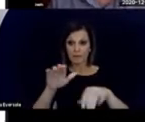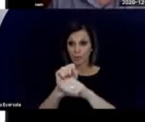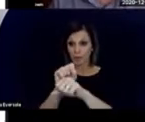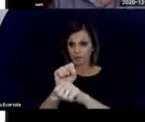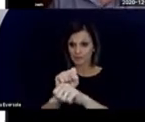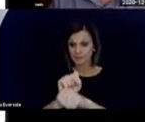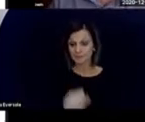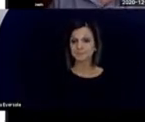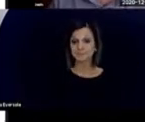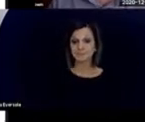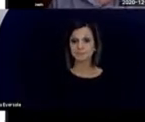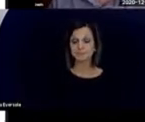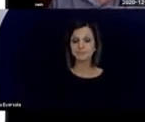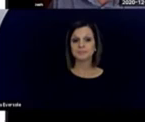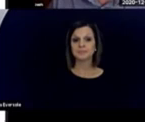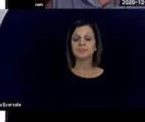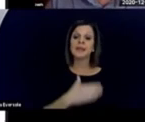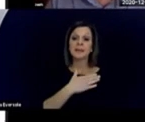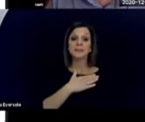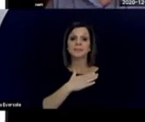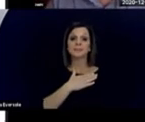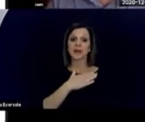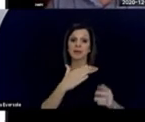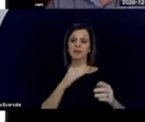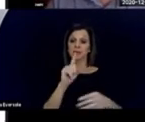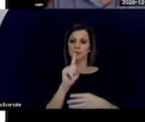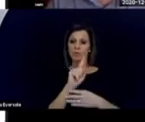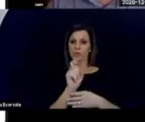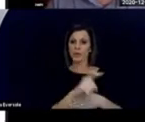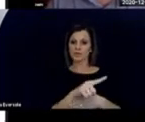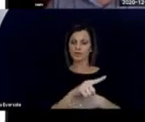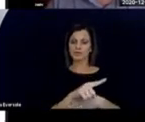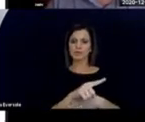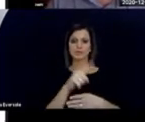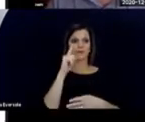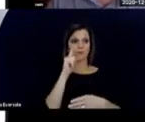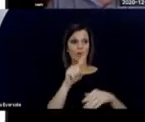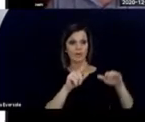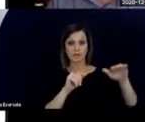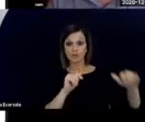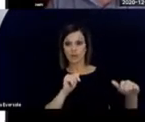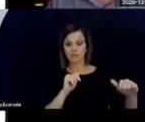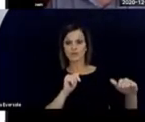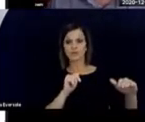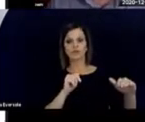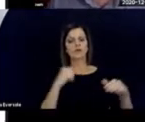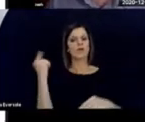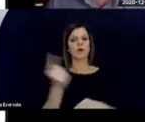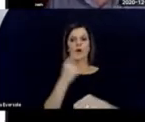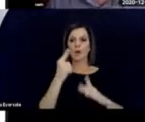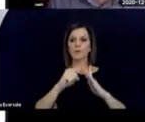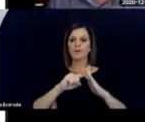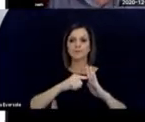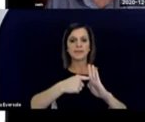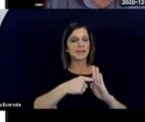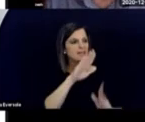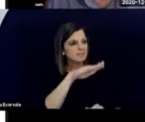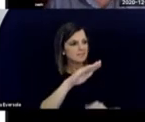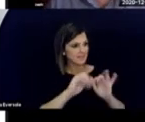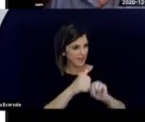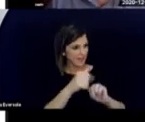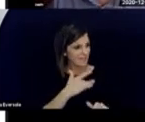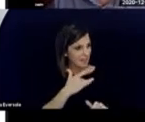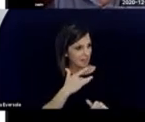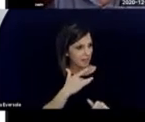of working. And my assessment questions to the child are, I always